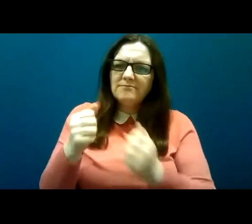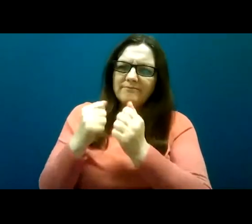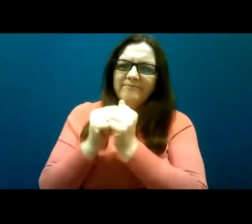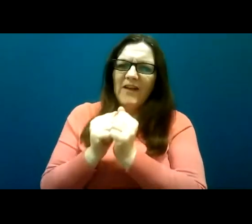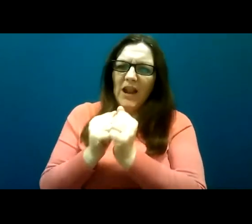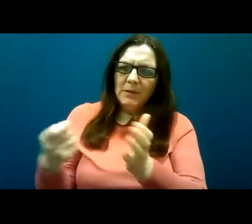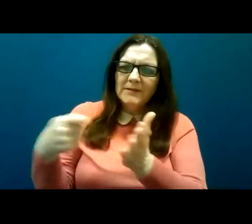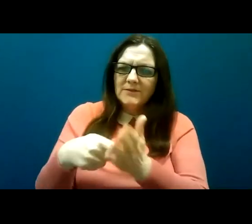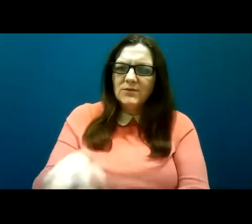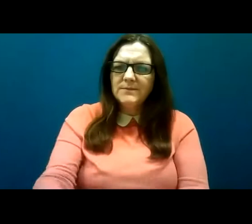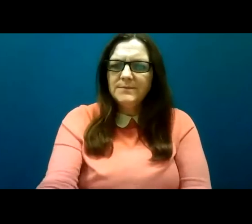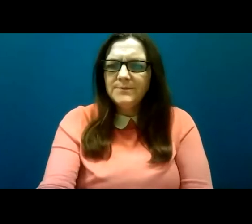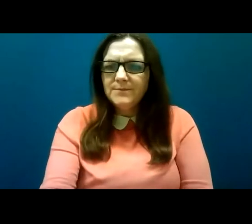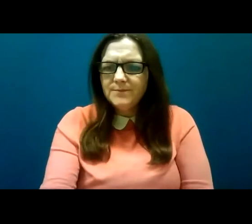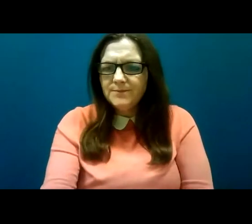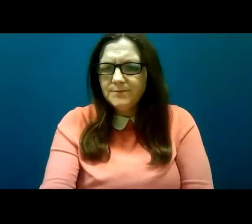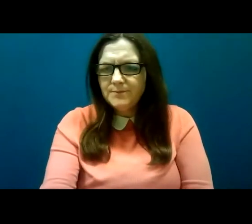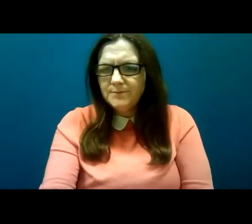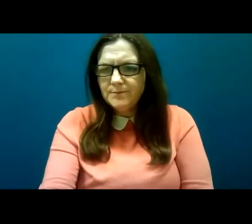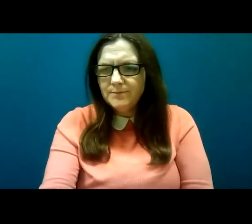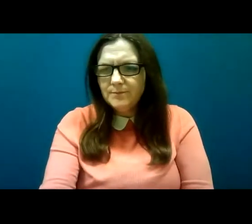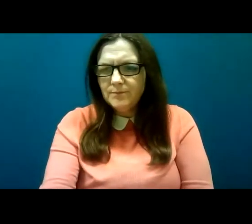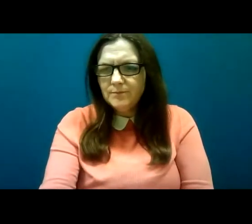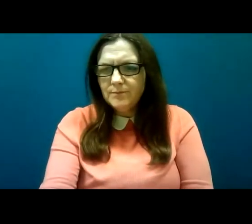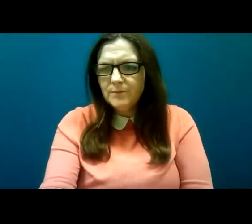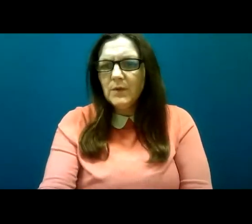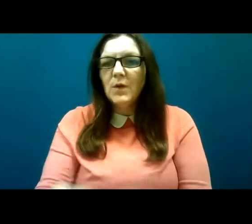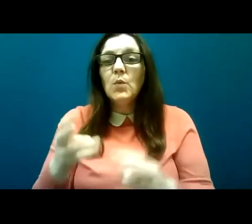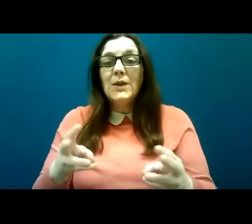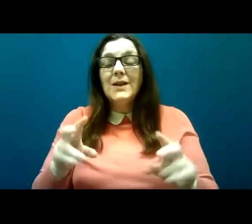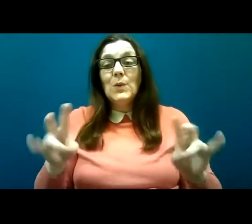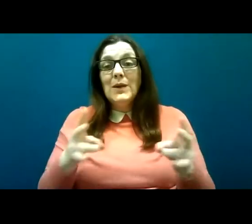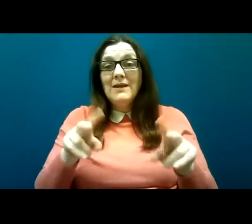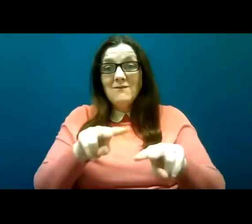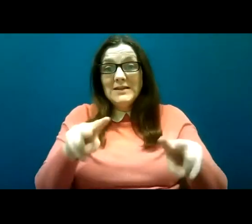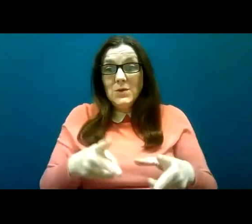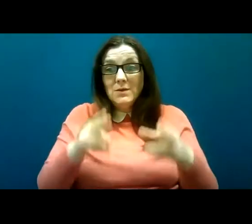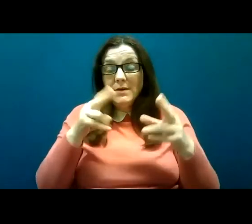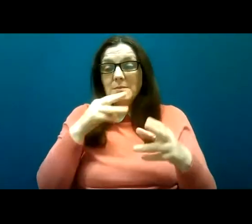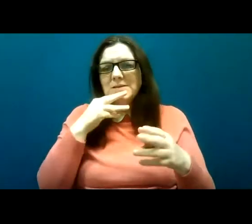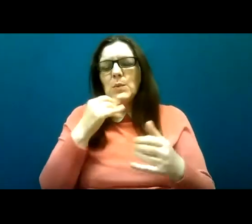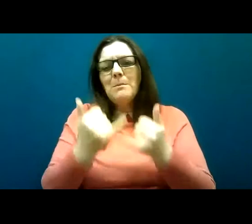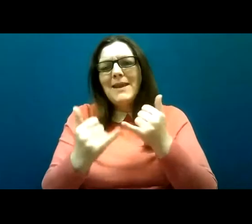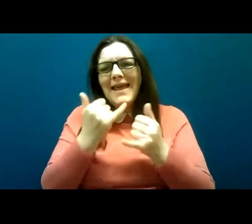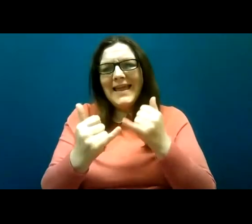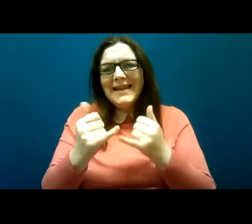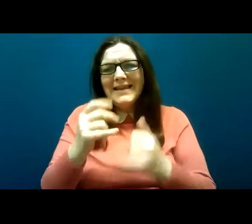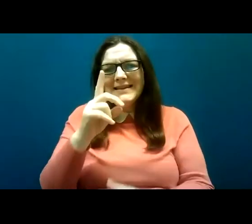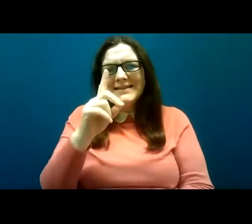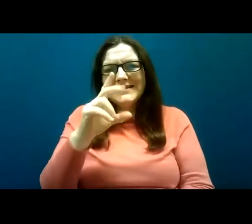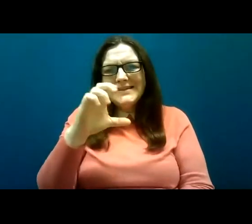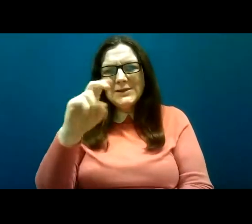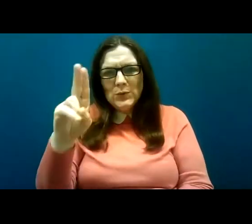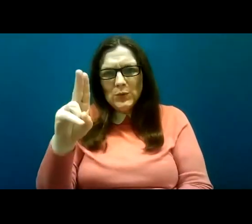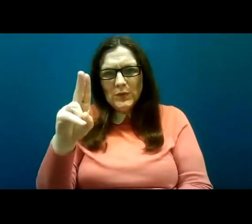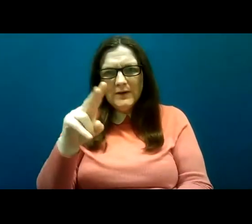interest of time what I'll do is we'll play David's short video on the census data at the very end so that it'll be included in